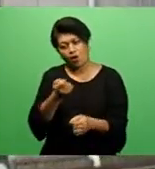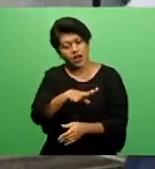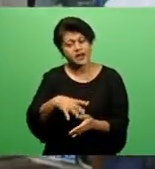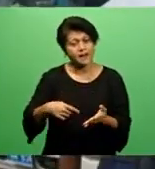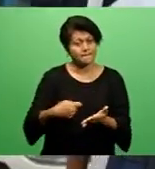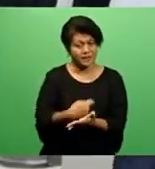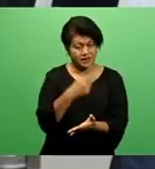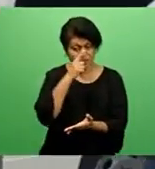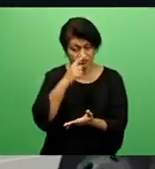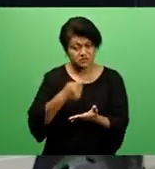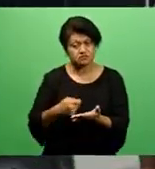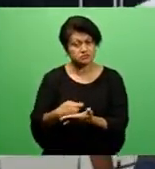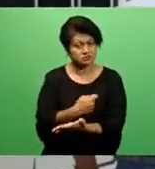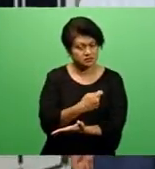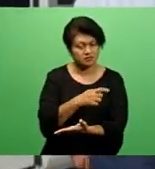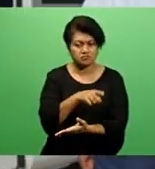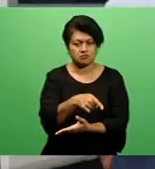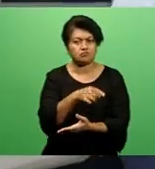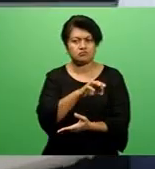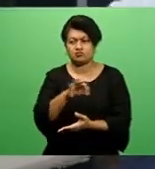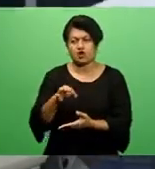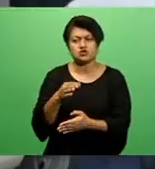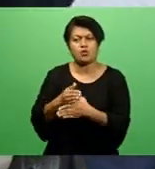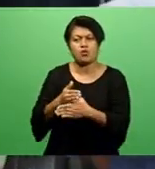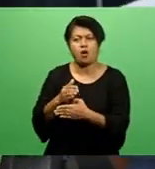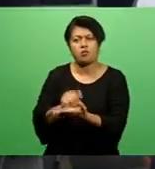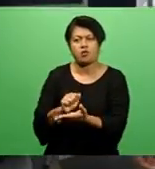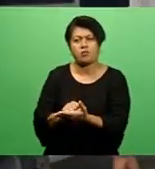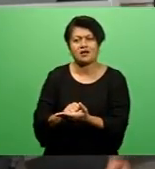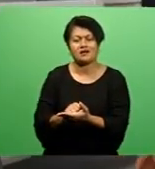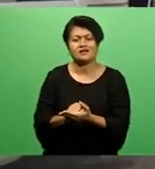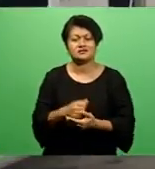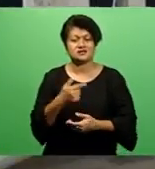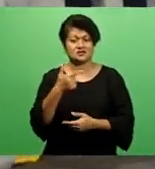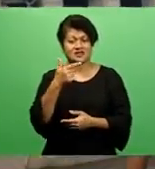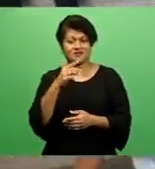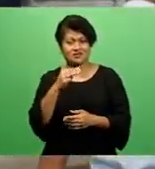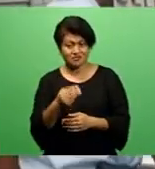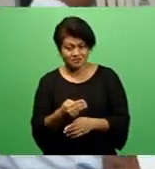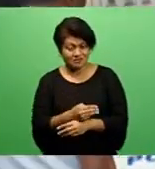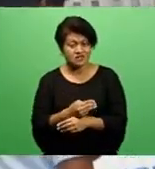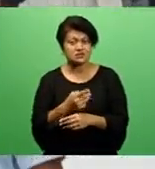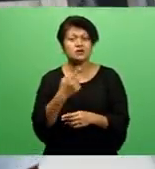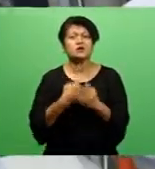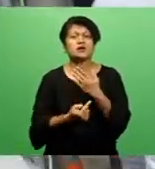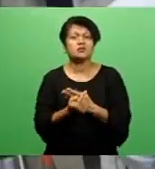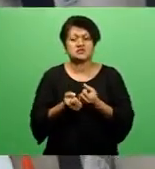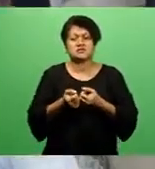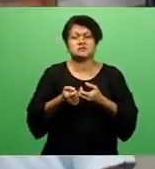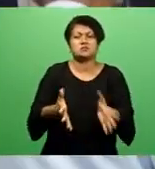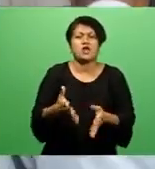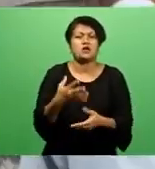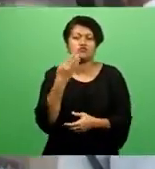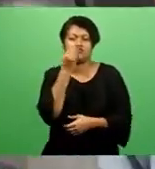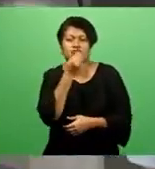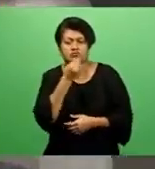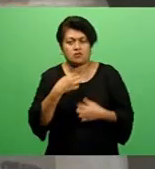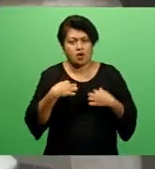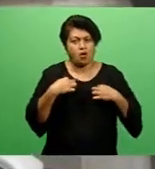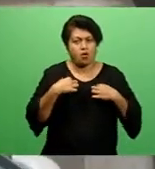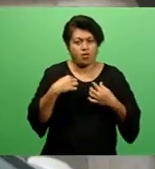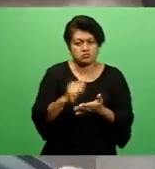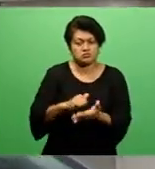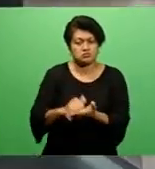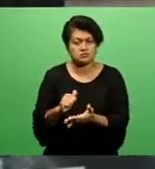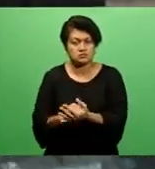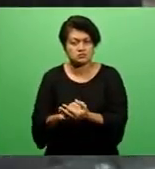He obtained the money from these customers within seven months and spent it on food and clothes. Police managed to recover $1